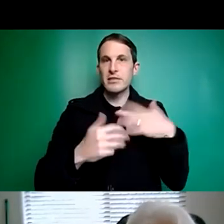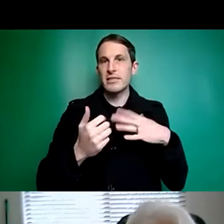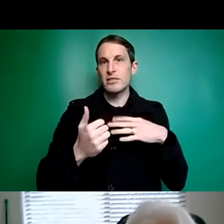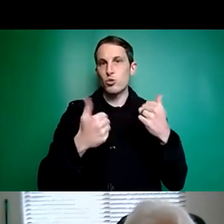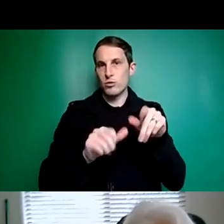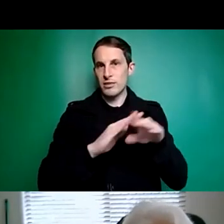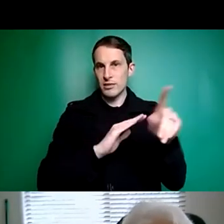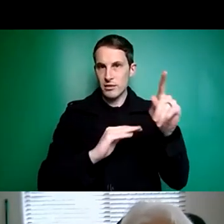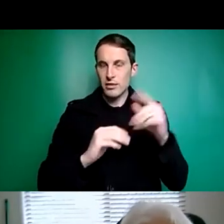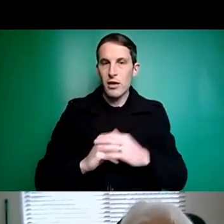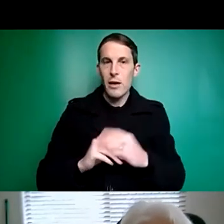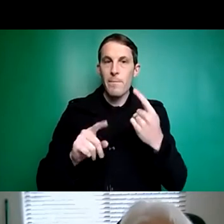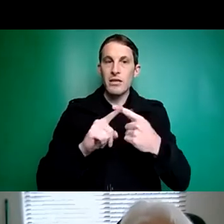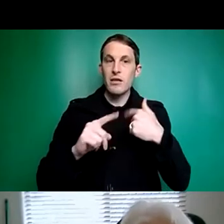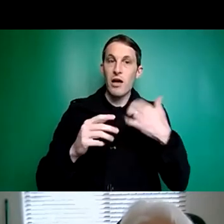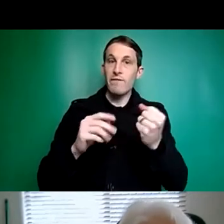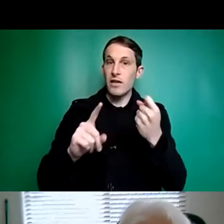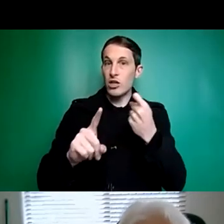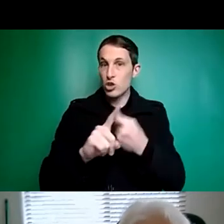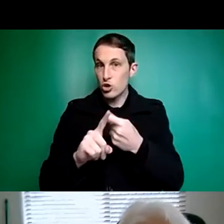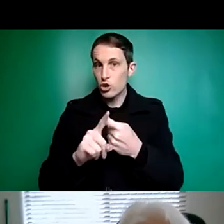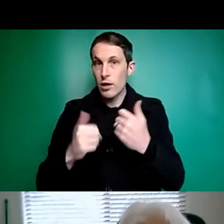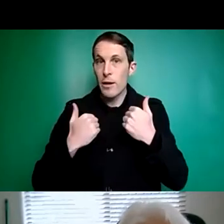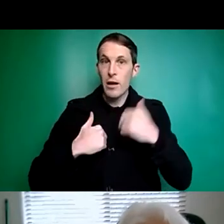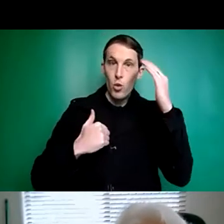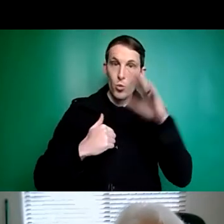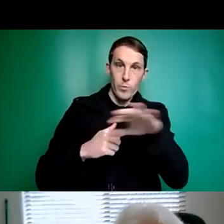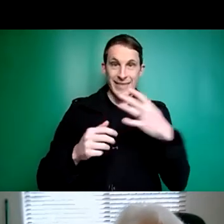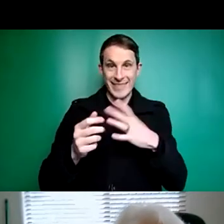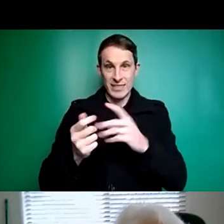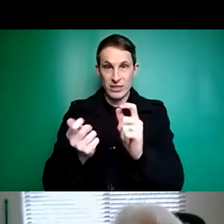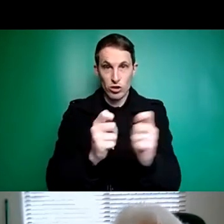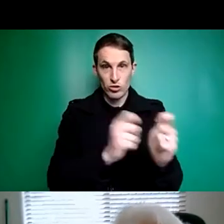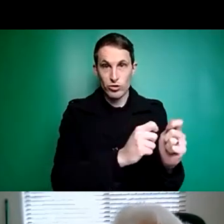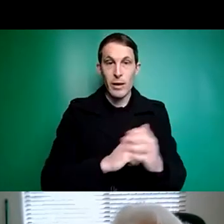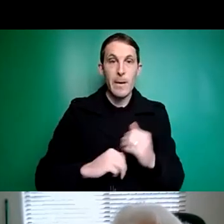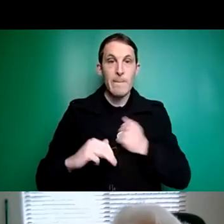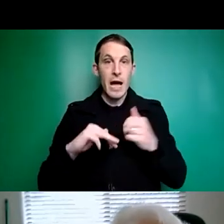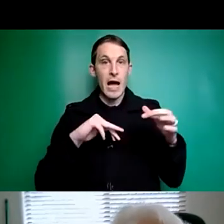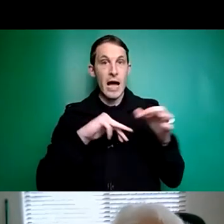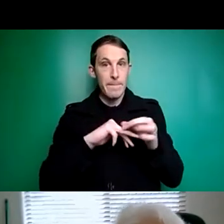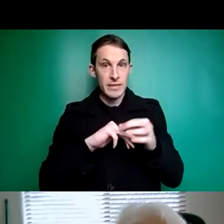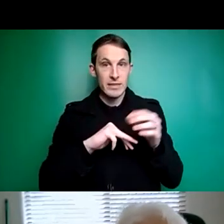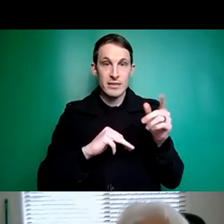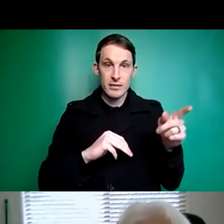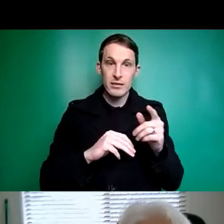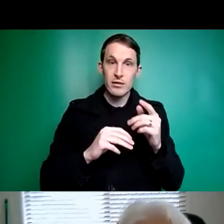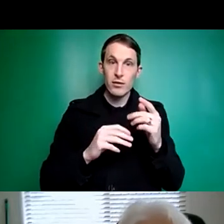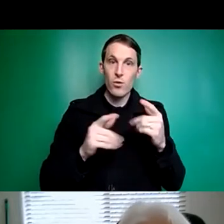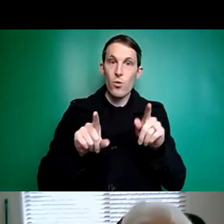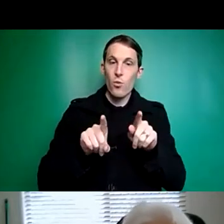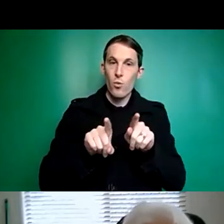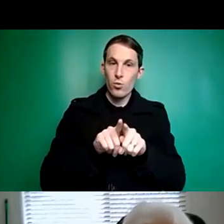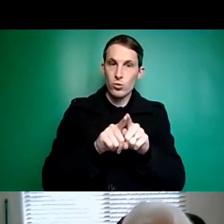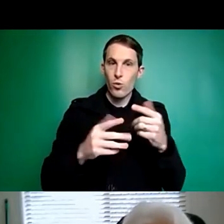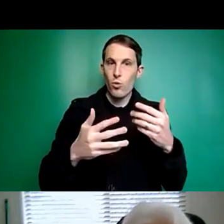my kitchen and the bathroom modified. my husband has done a ramp outside for me.